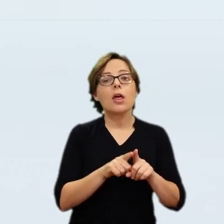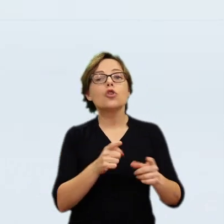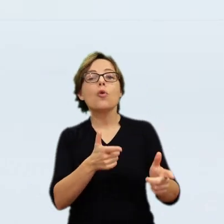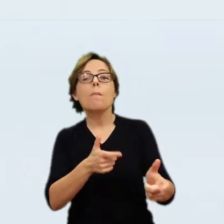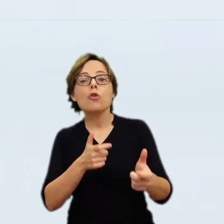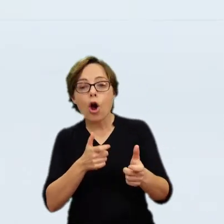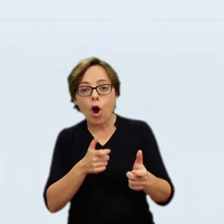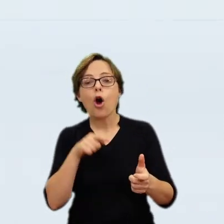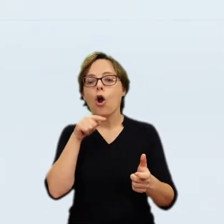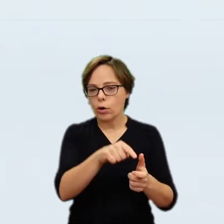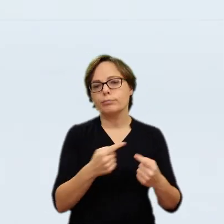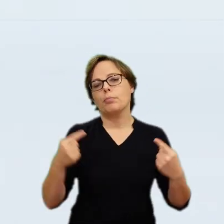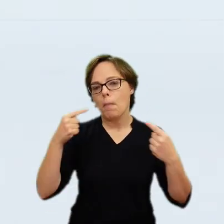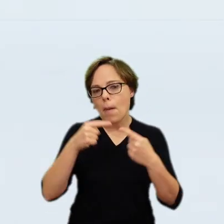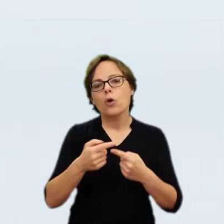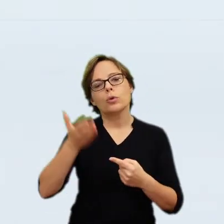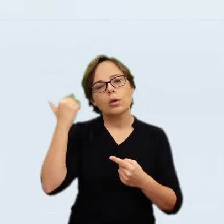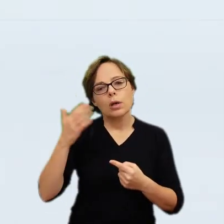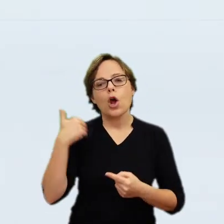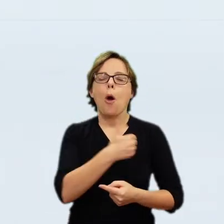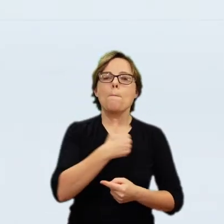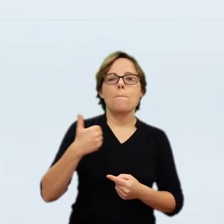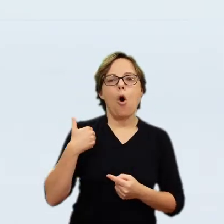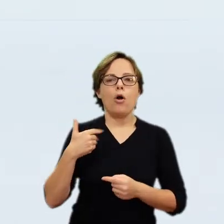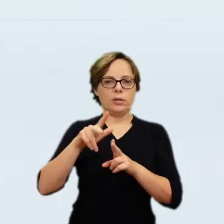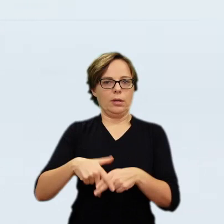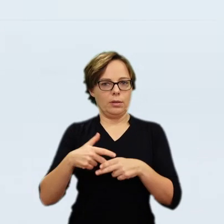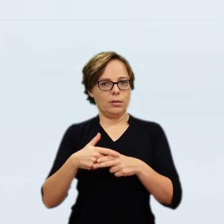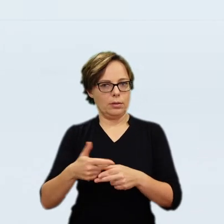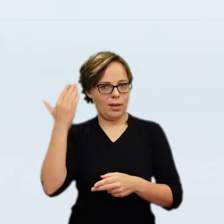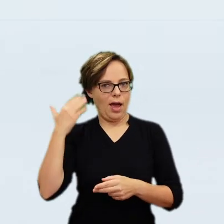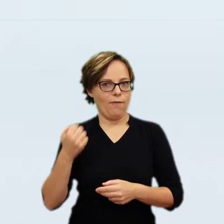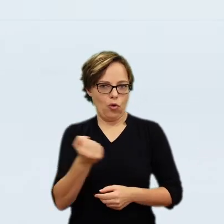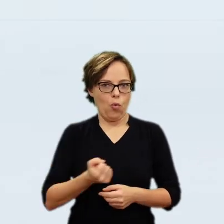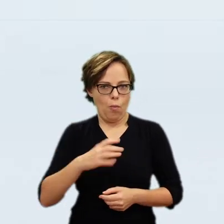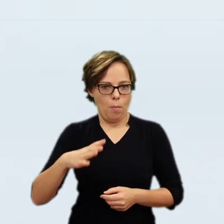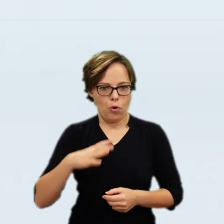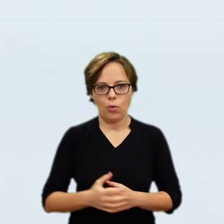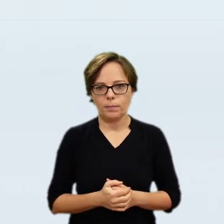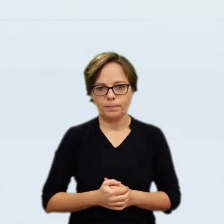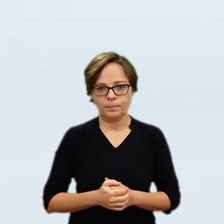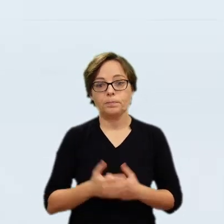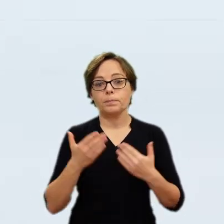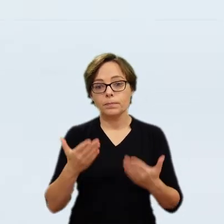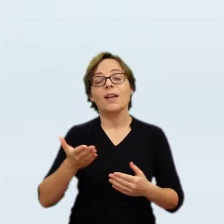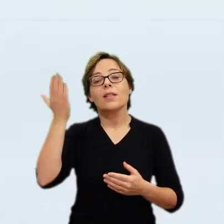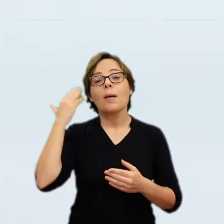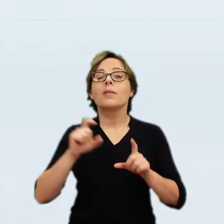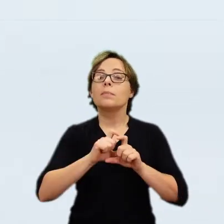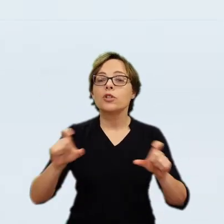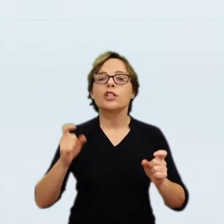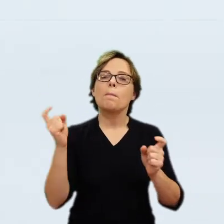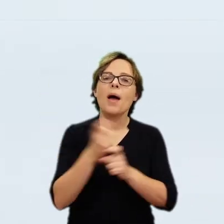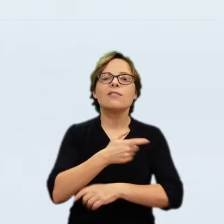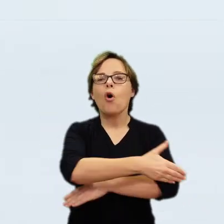from Persia. As the historian Adam Zamoyski has explained, as a result of contacts with Hungary and Ottoman